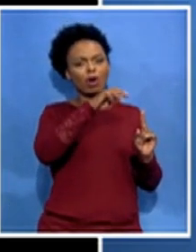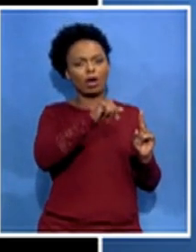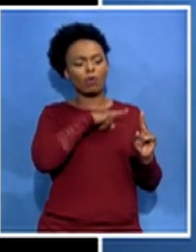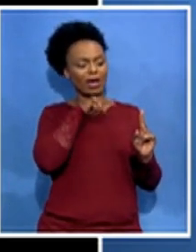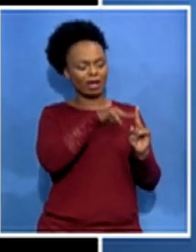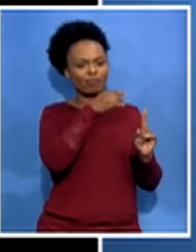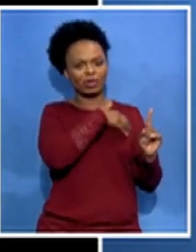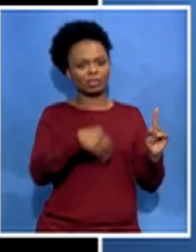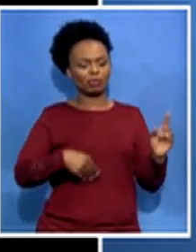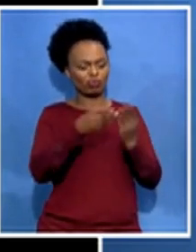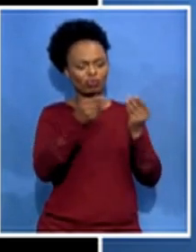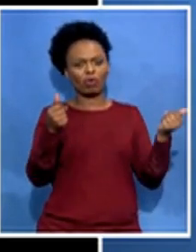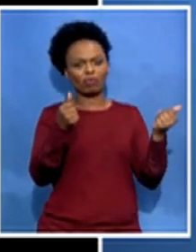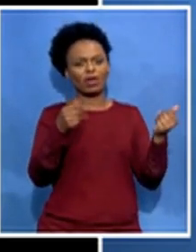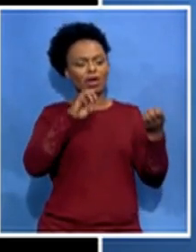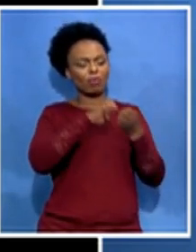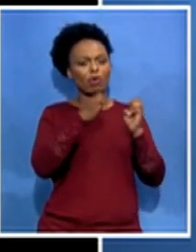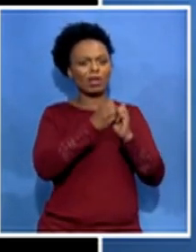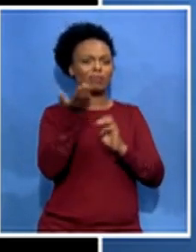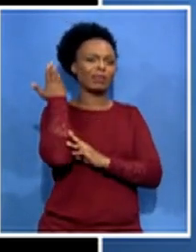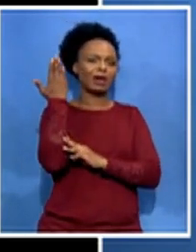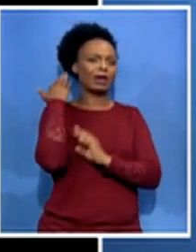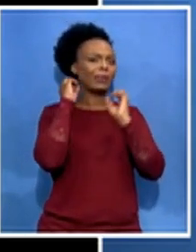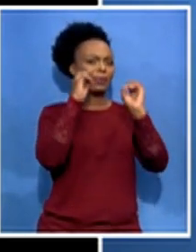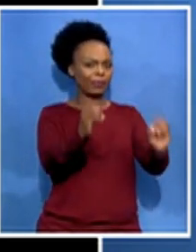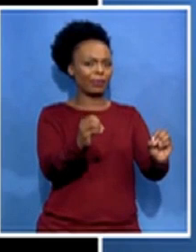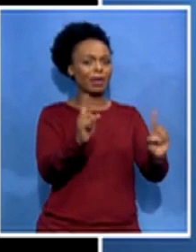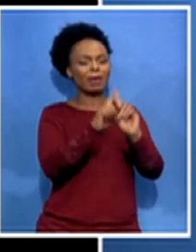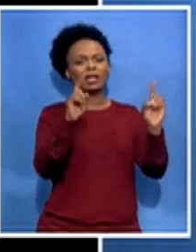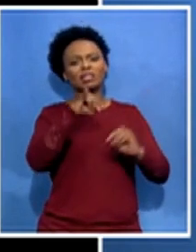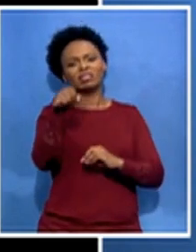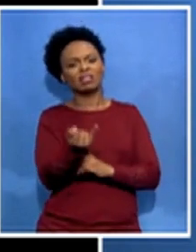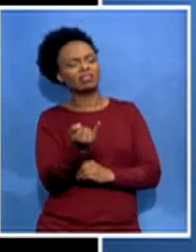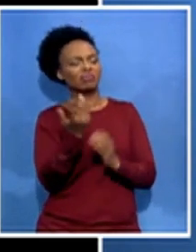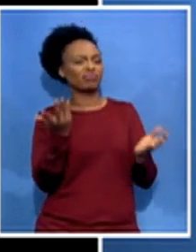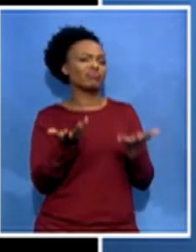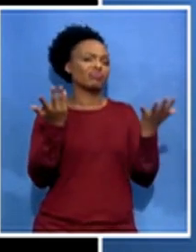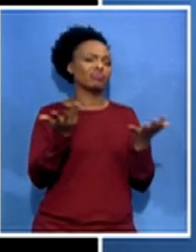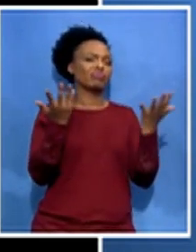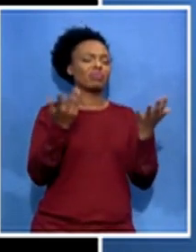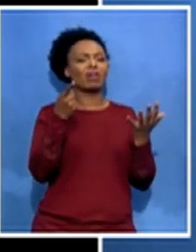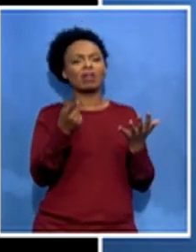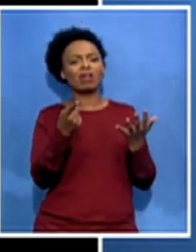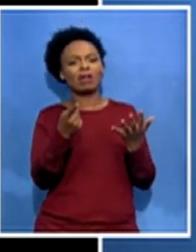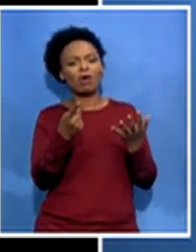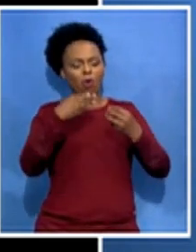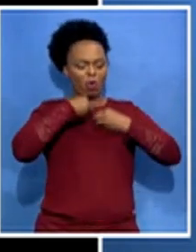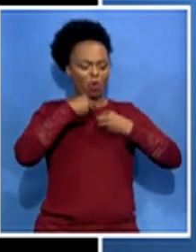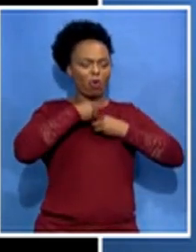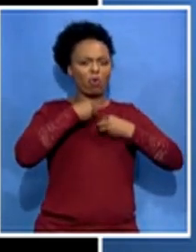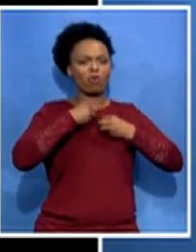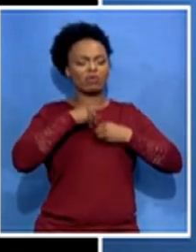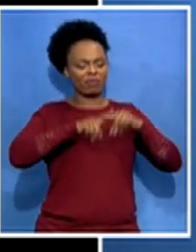it is just a a way to fight uh his own battle and therefore now the international